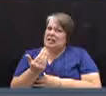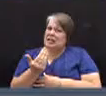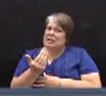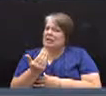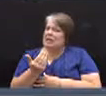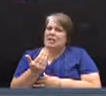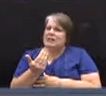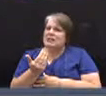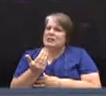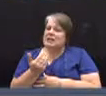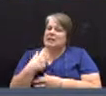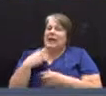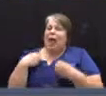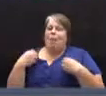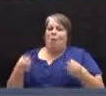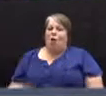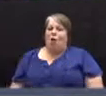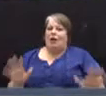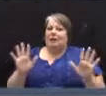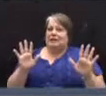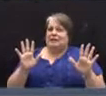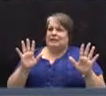Now I'm totally lost.